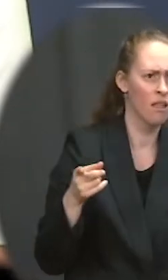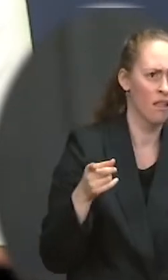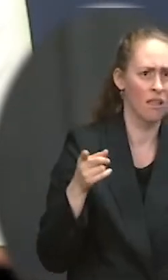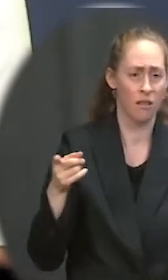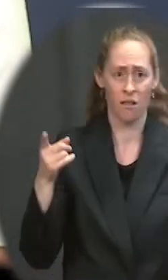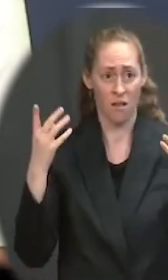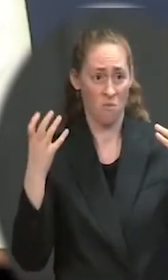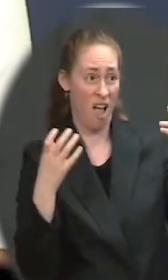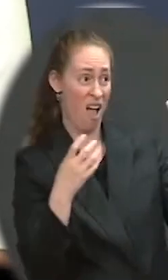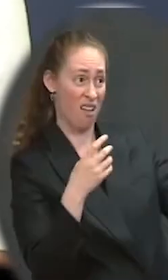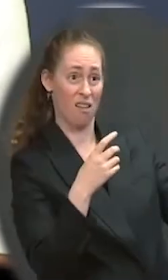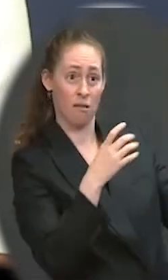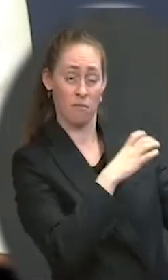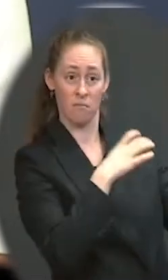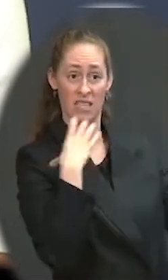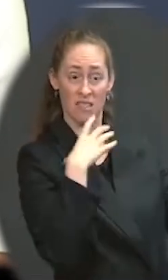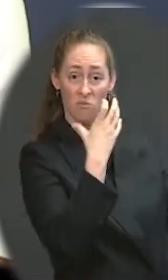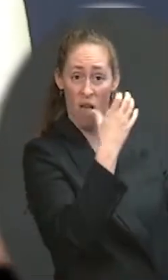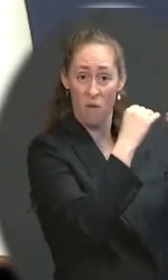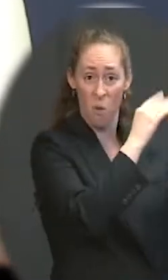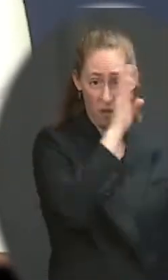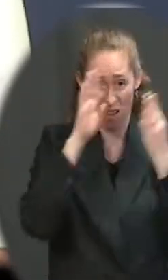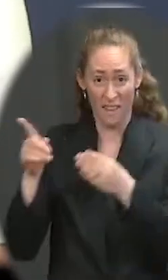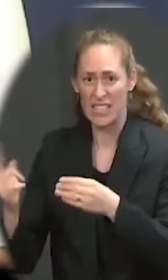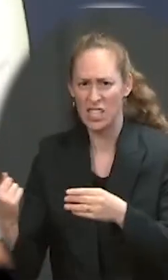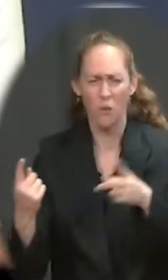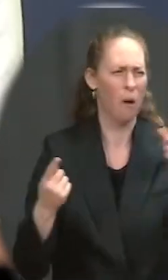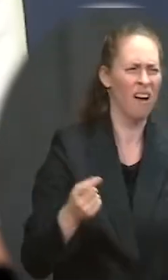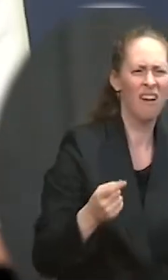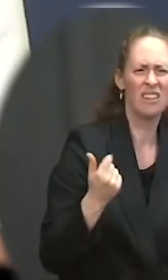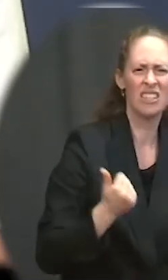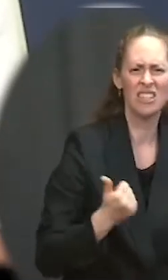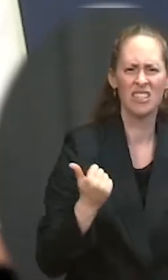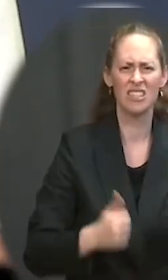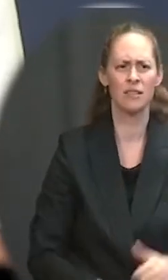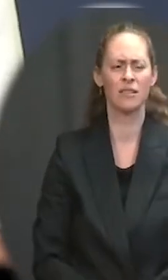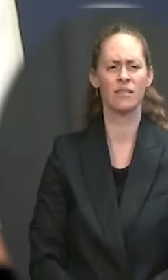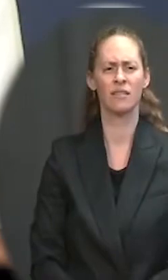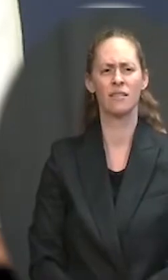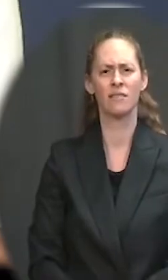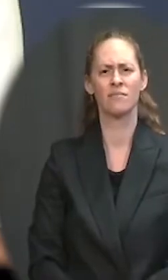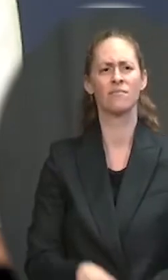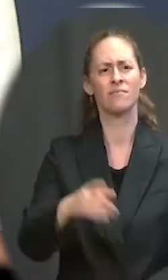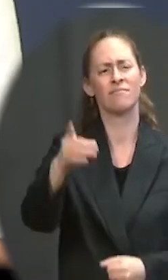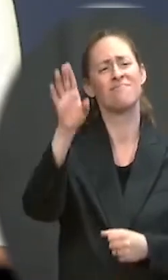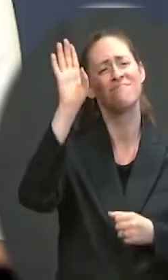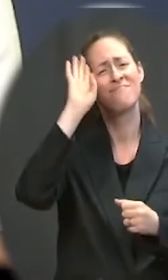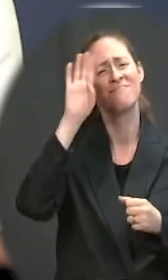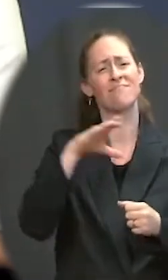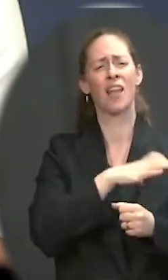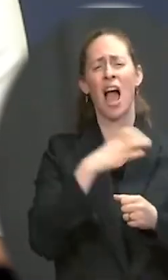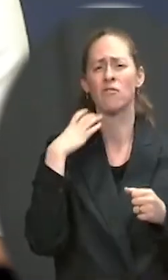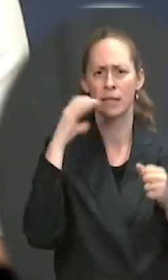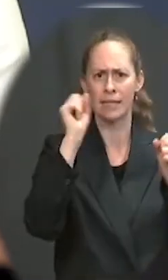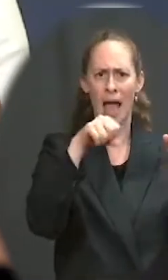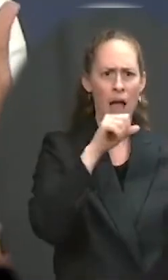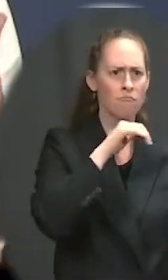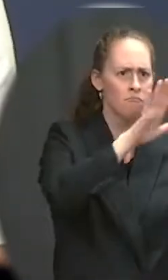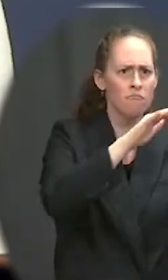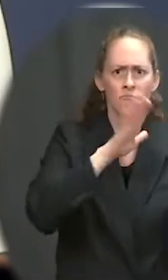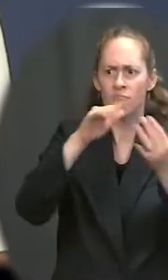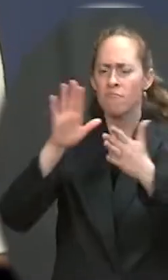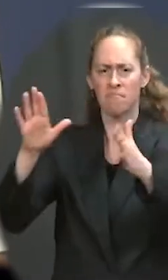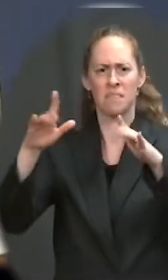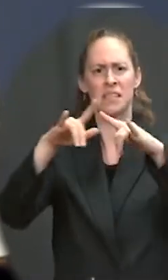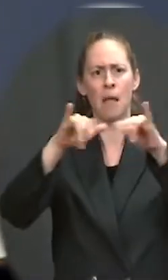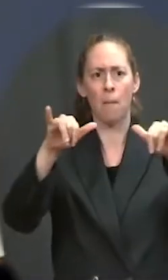believes Congress can and should move forward with multiple policies at the same time. And certainly that, that is what is